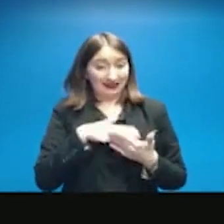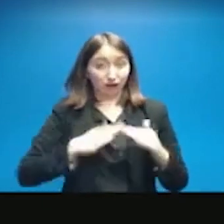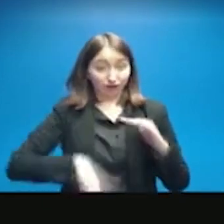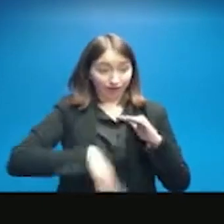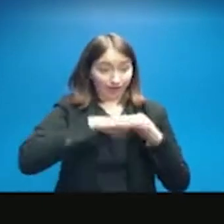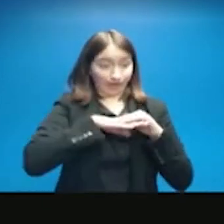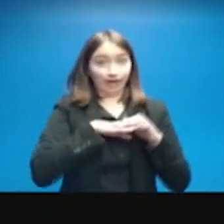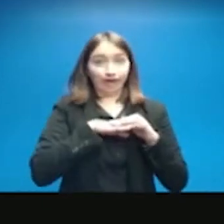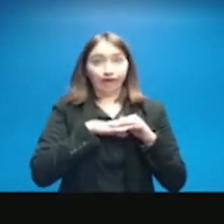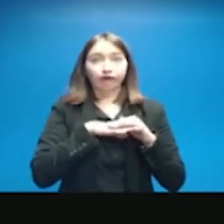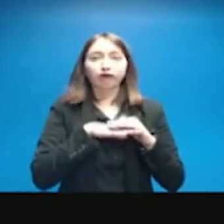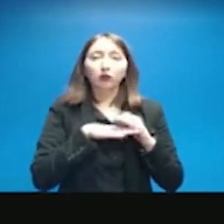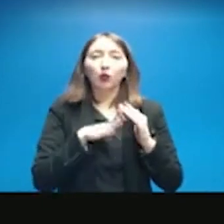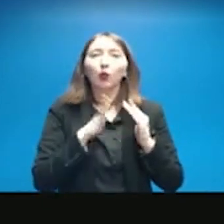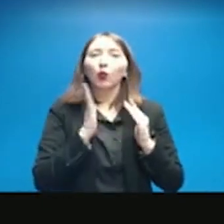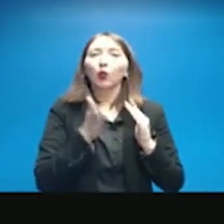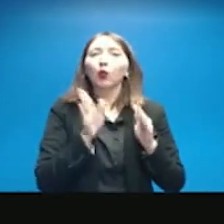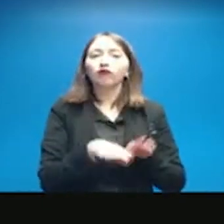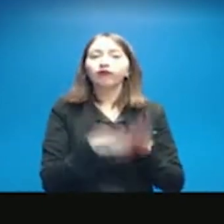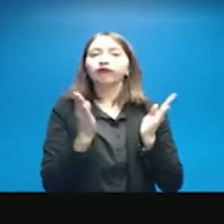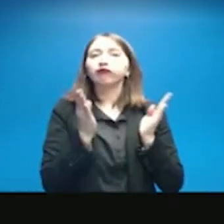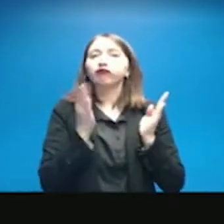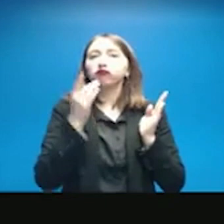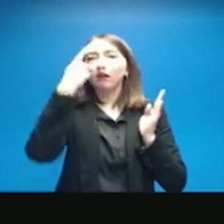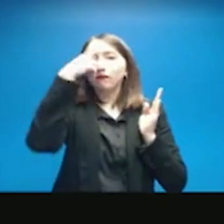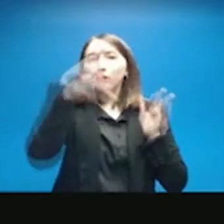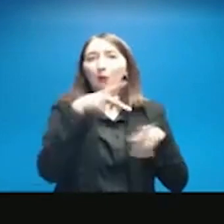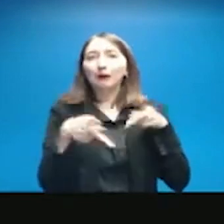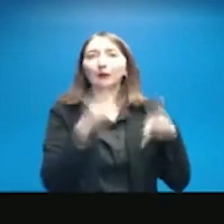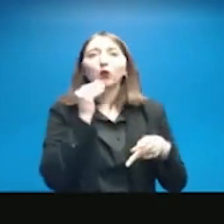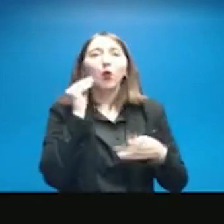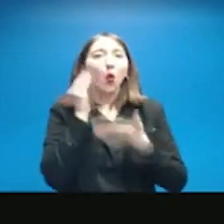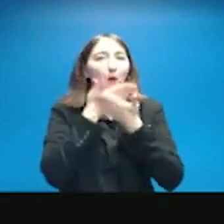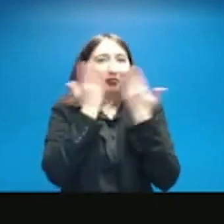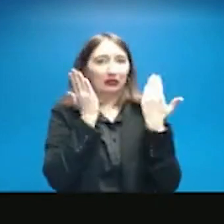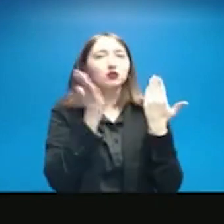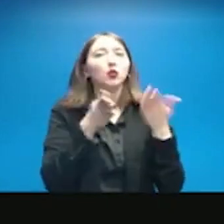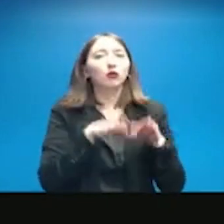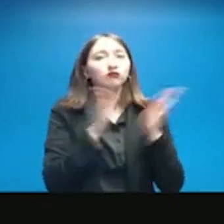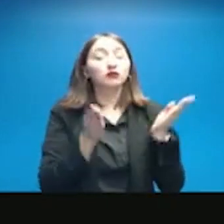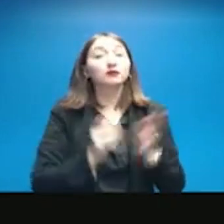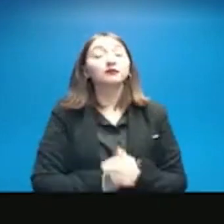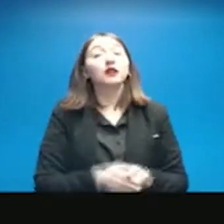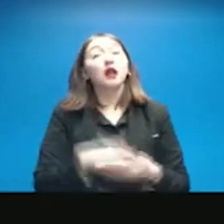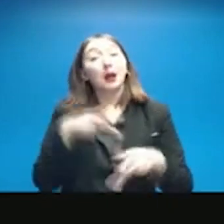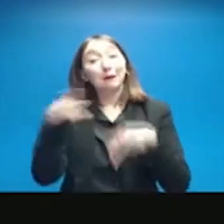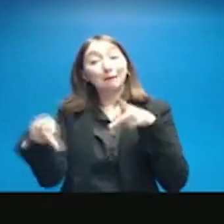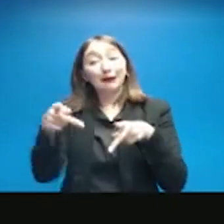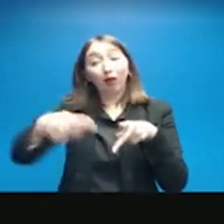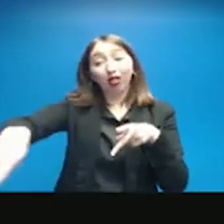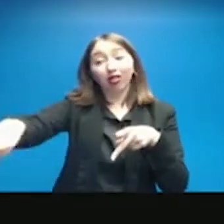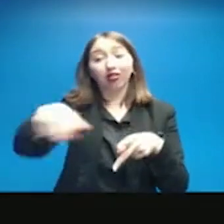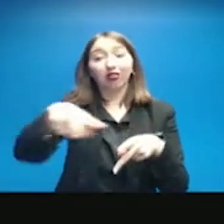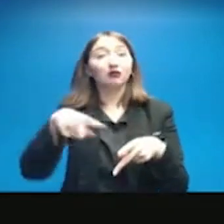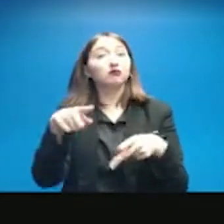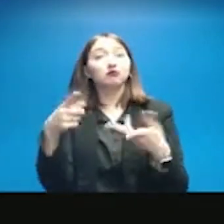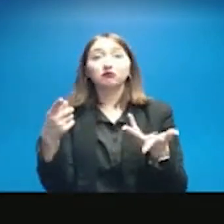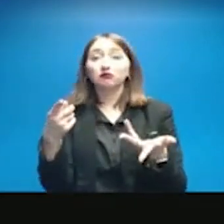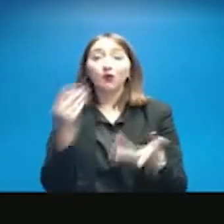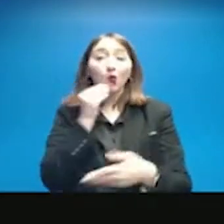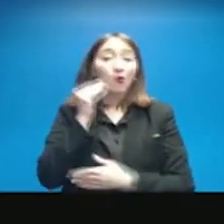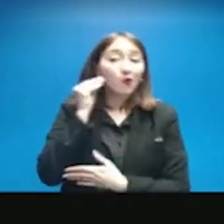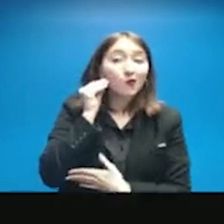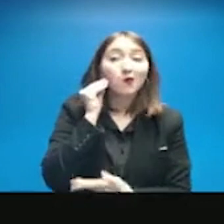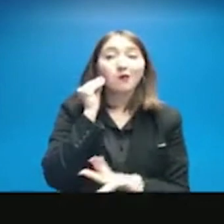if need be for the unsheltered population. For the individuals, either tenants or homeowners or other individuals